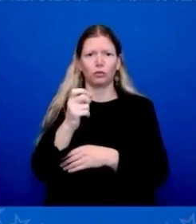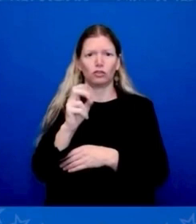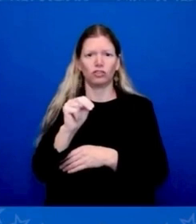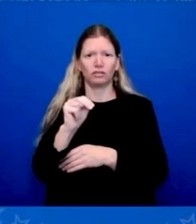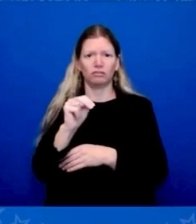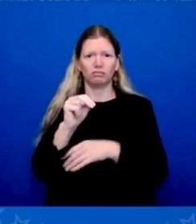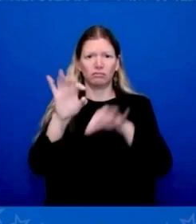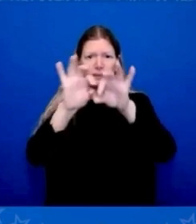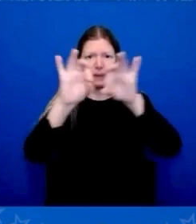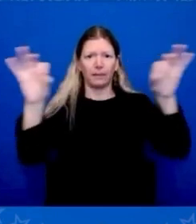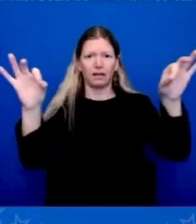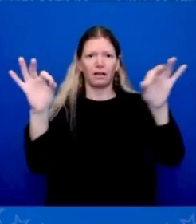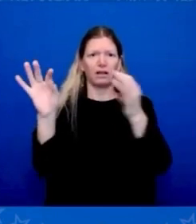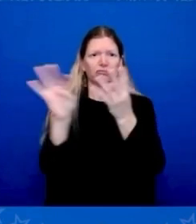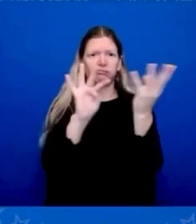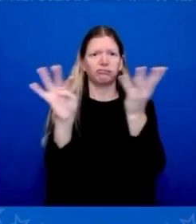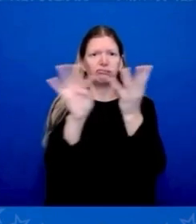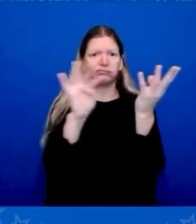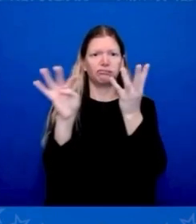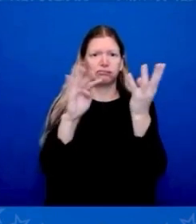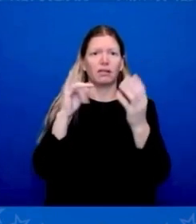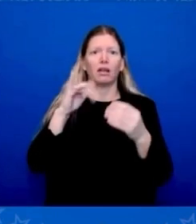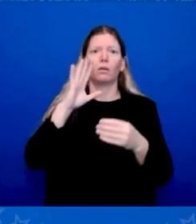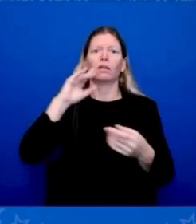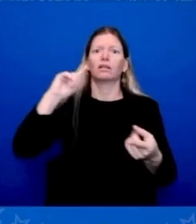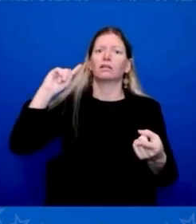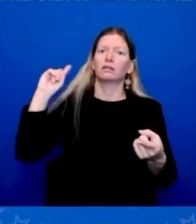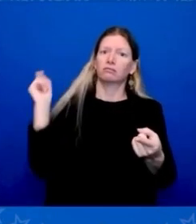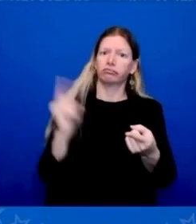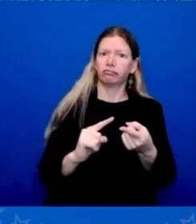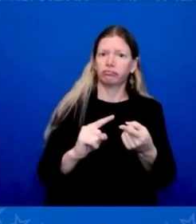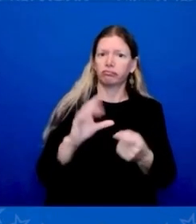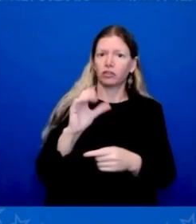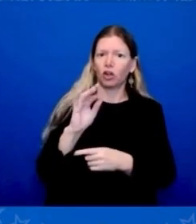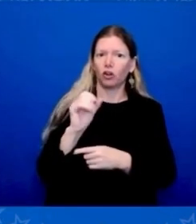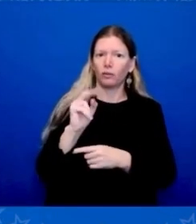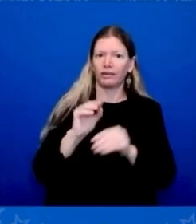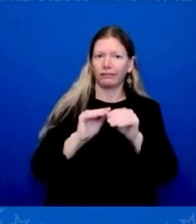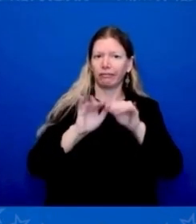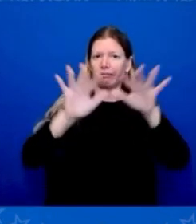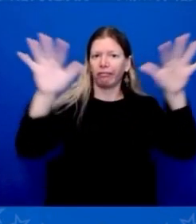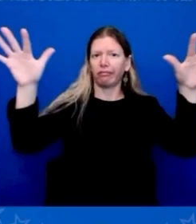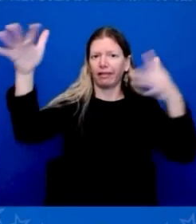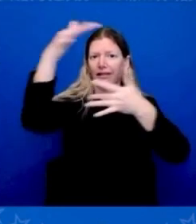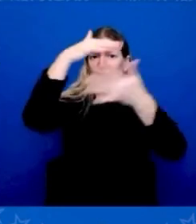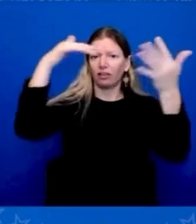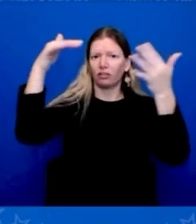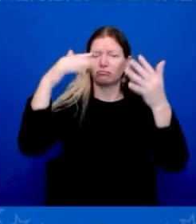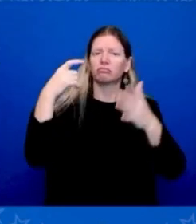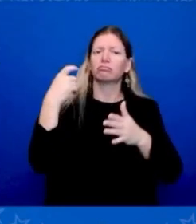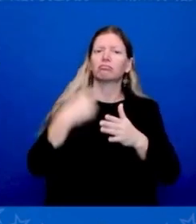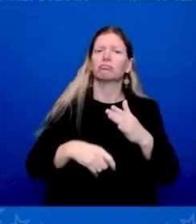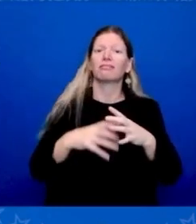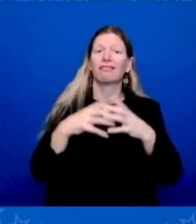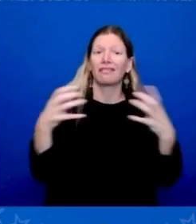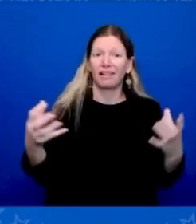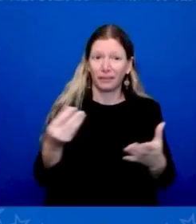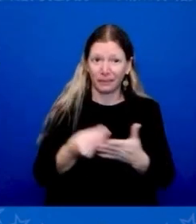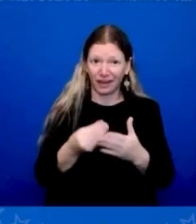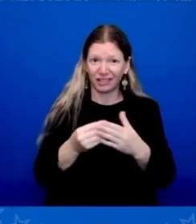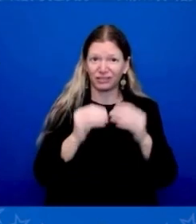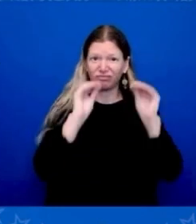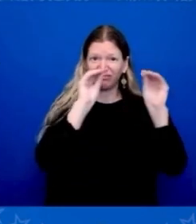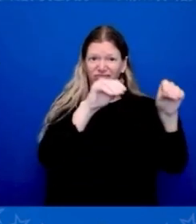but it costs a lot of money to put that down. And the world's going to say it's in our collective interest to do it.